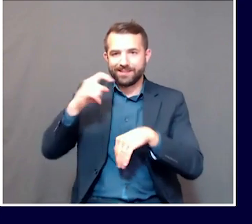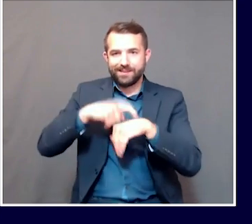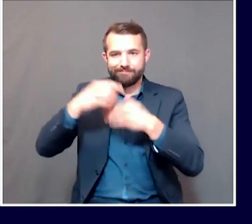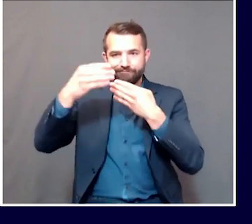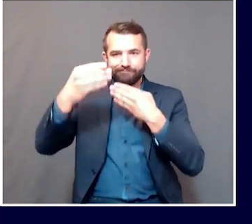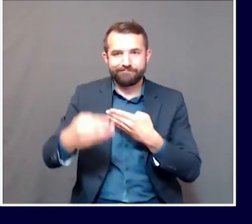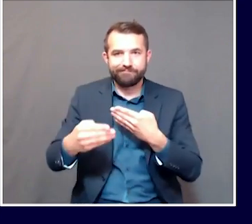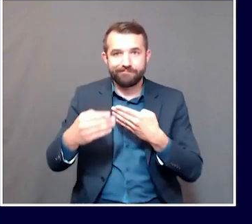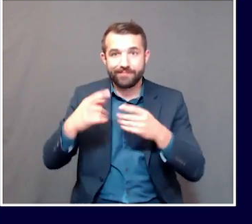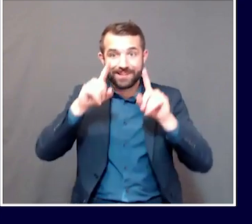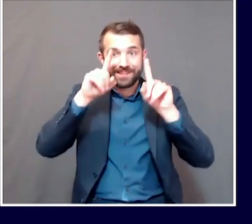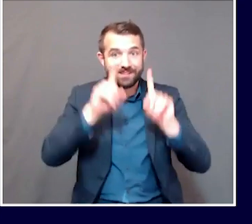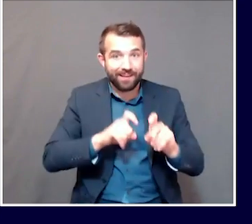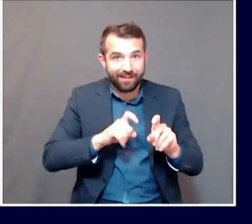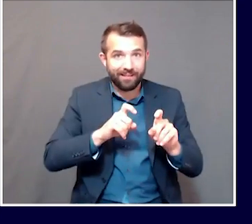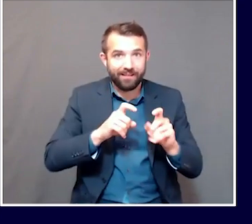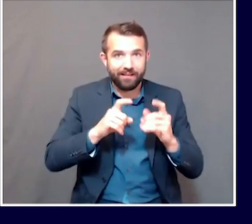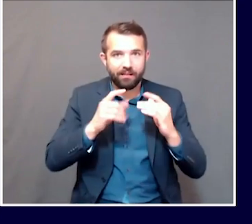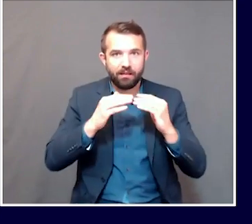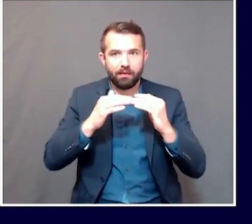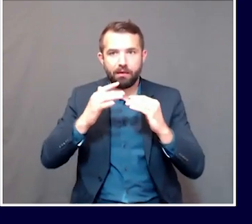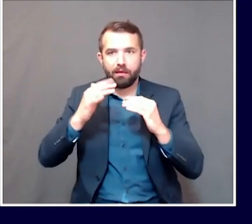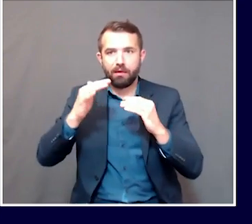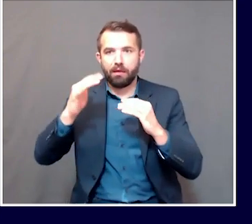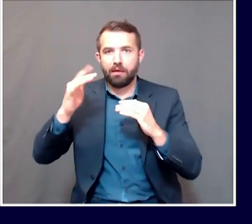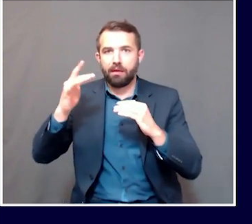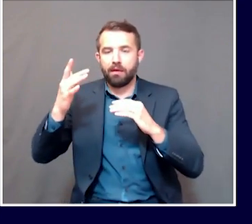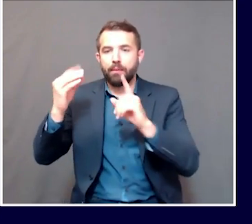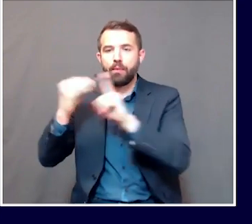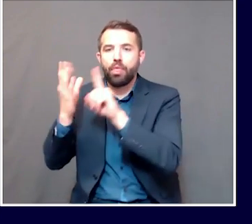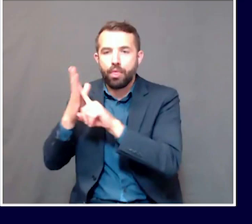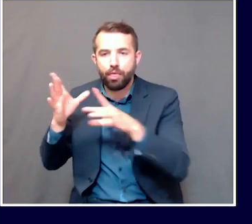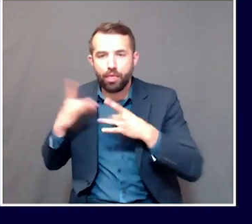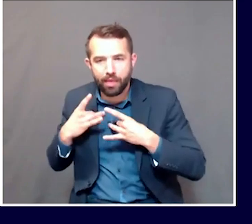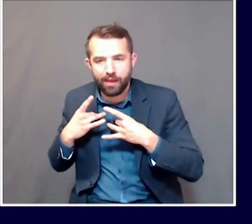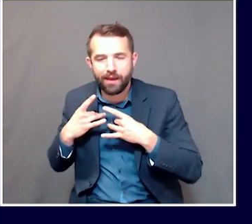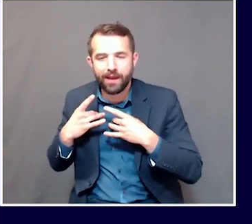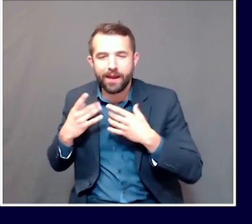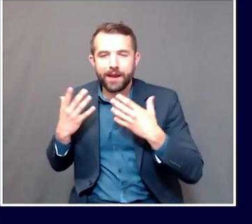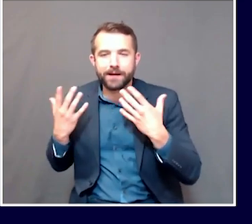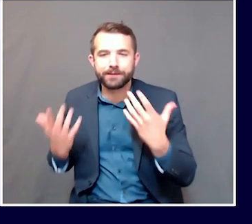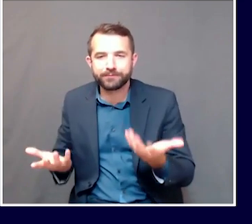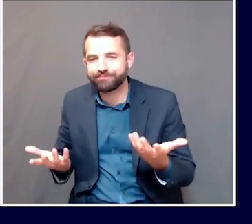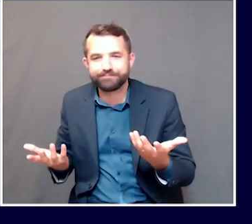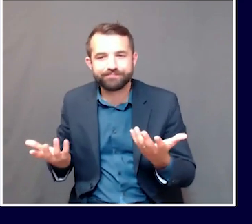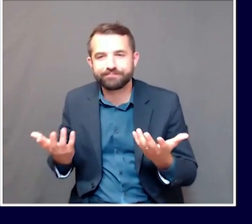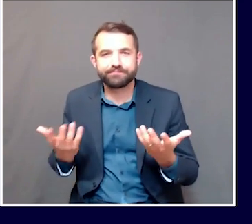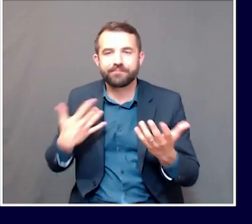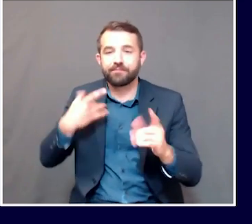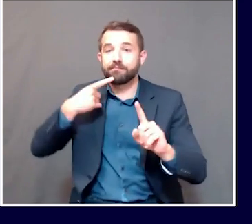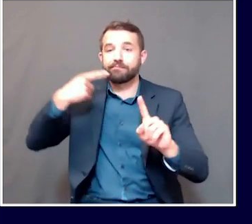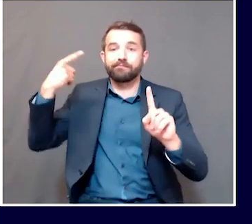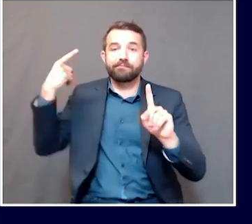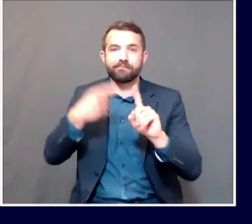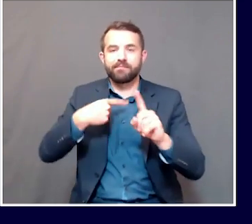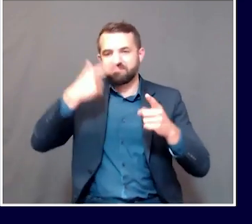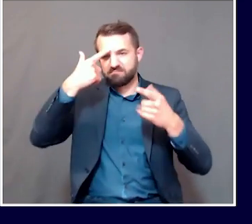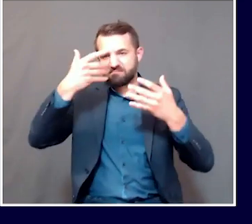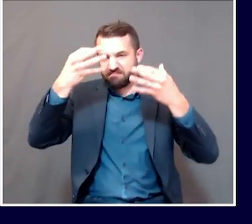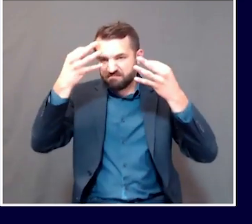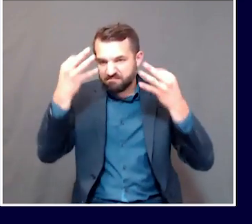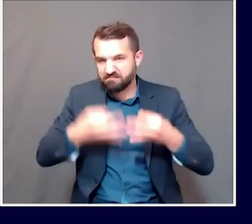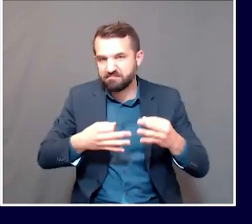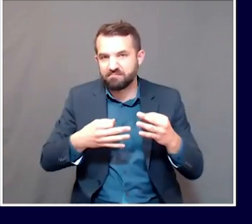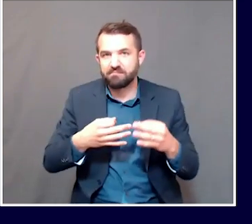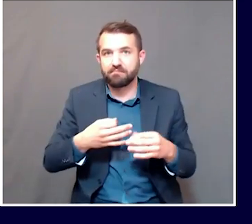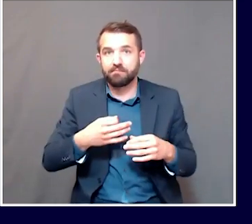tested in their other state. And thus the entire value, the entire supposition of having a negative test before you come